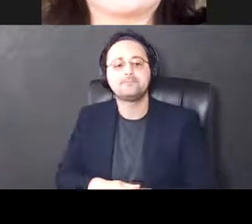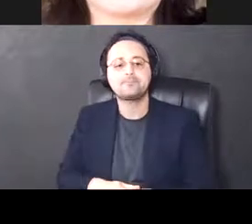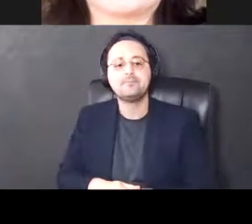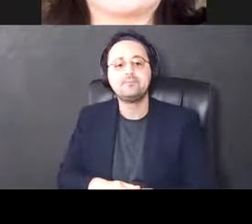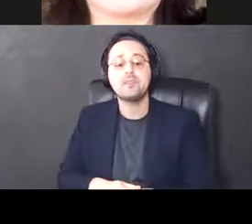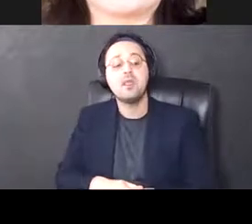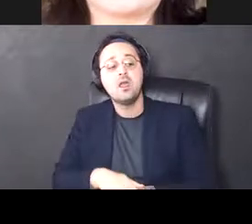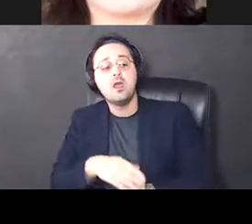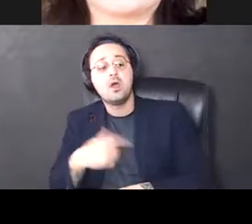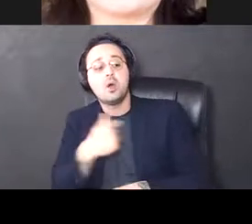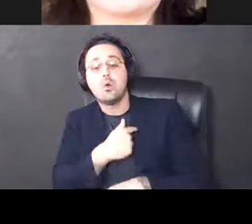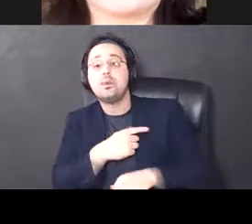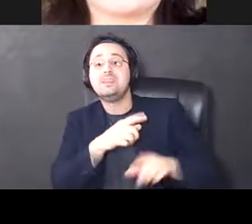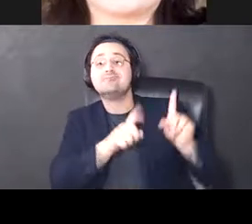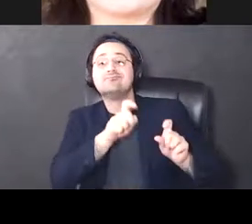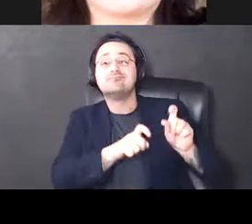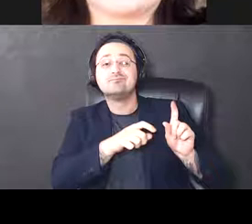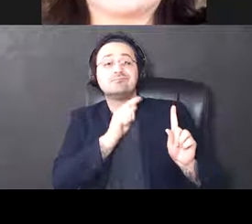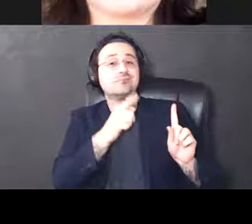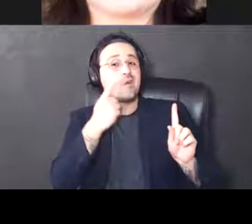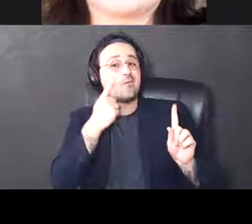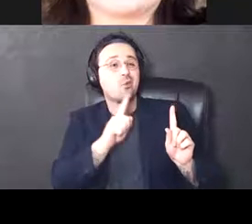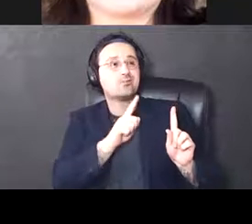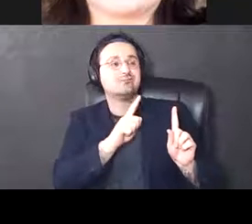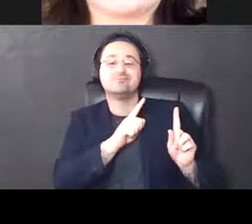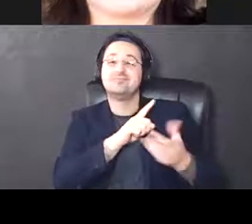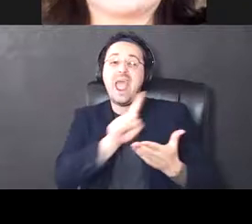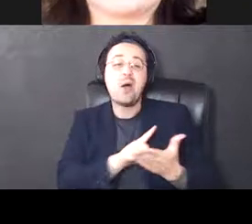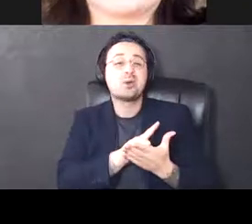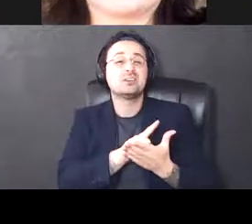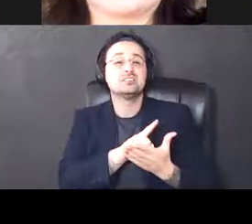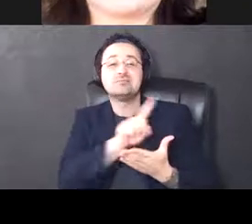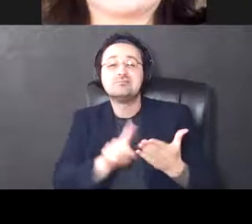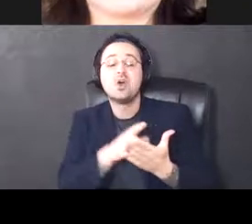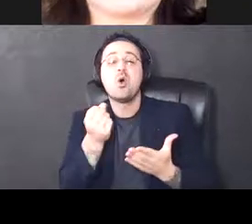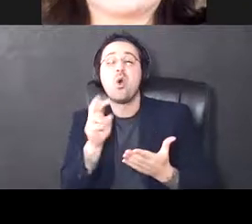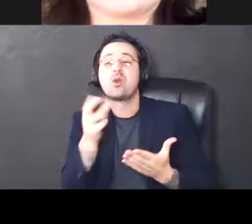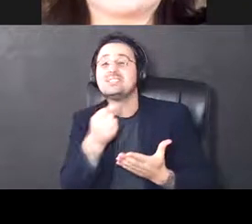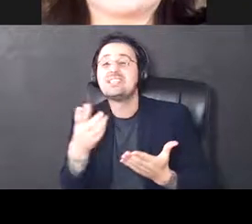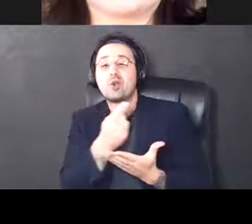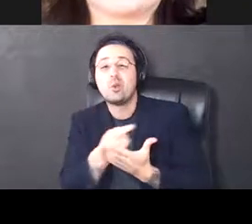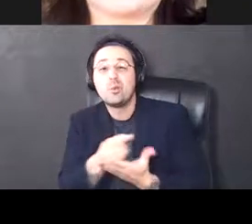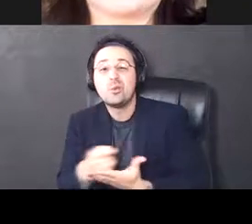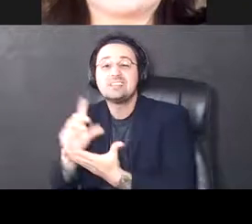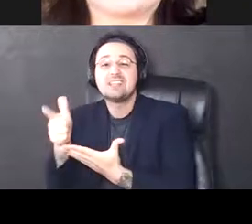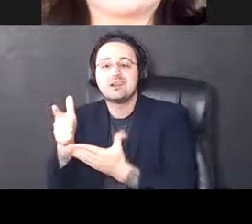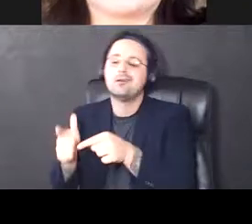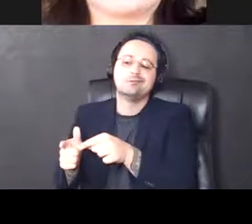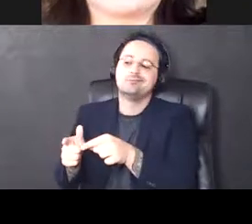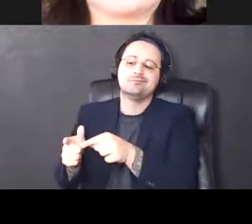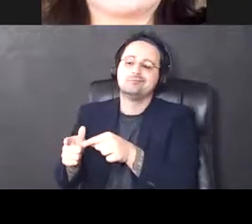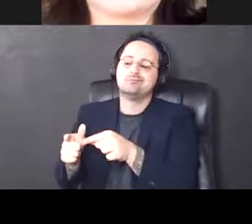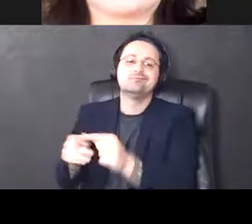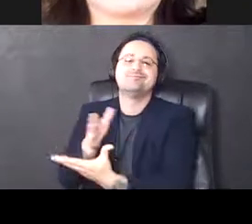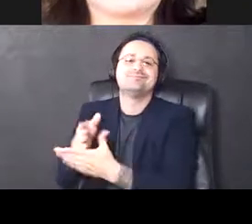experiment hours to weeks after we see that they are no longer able to increase beyond their initial